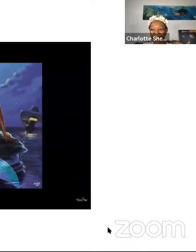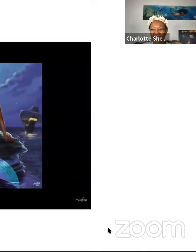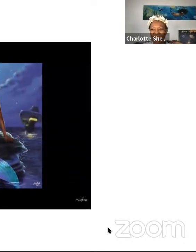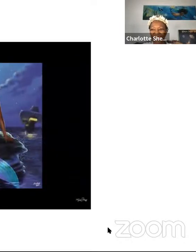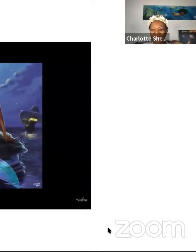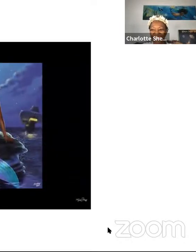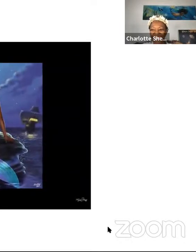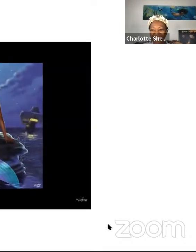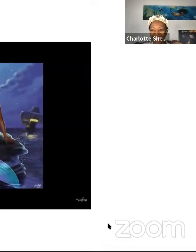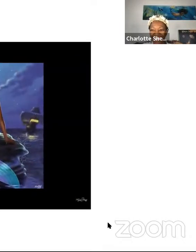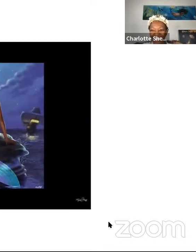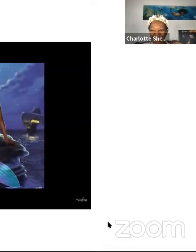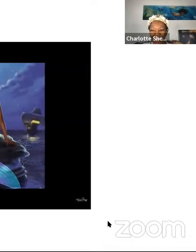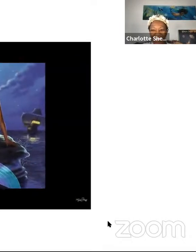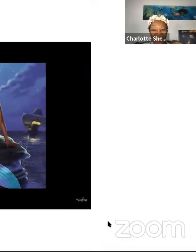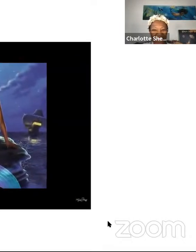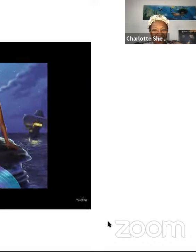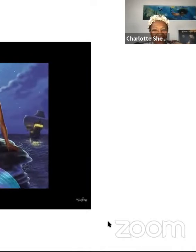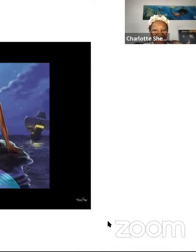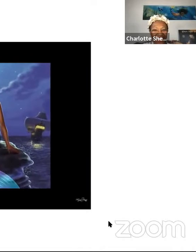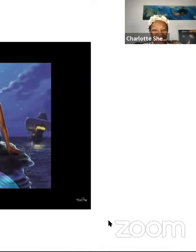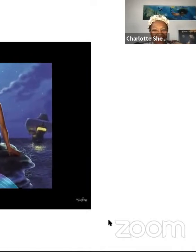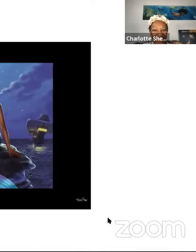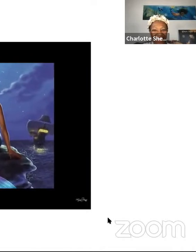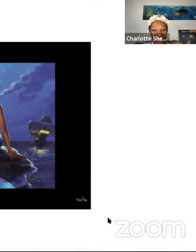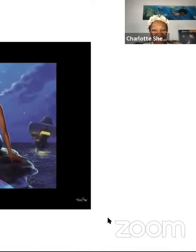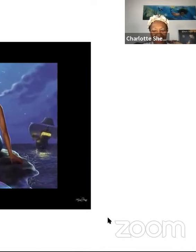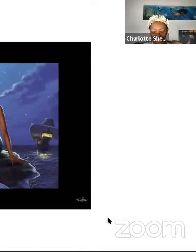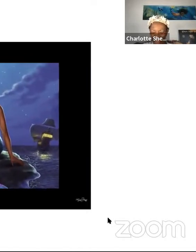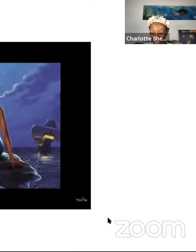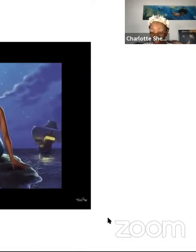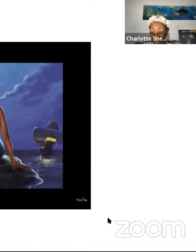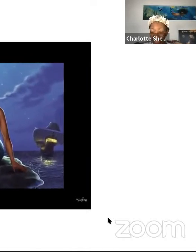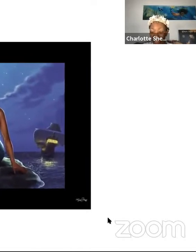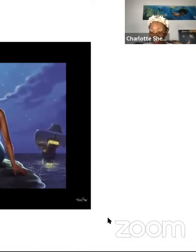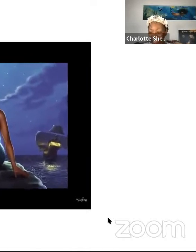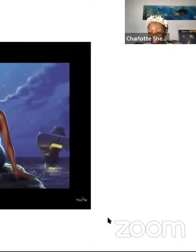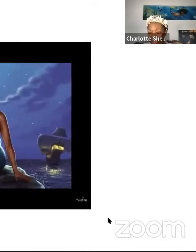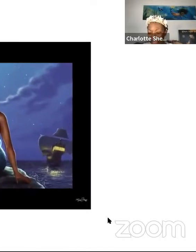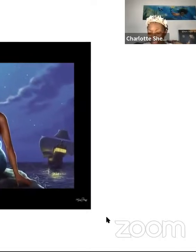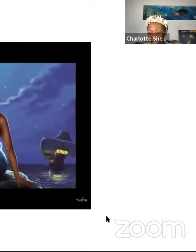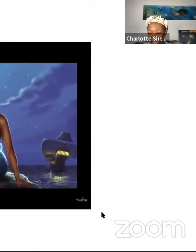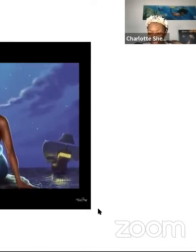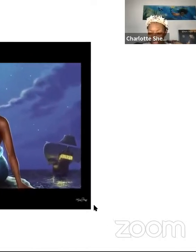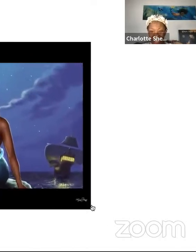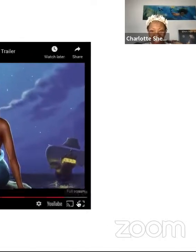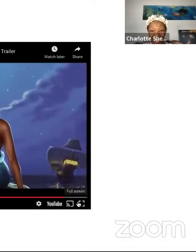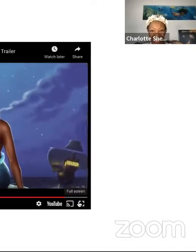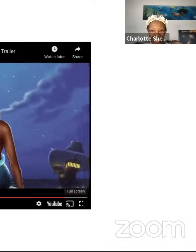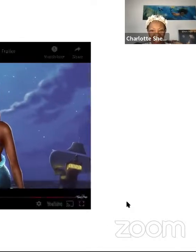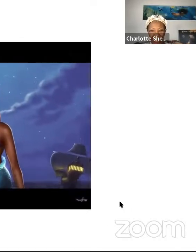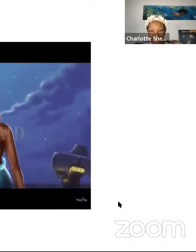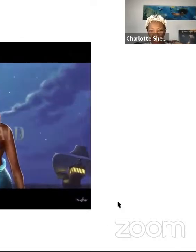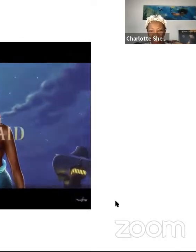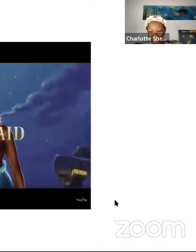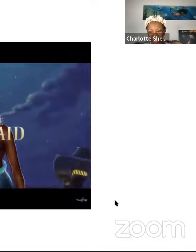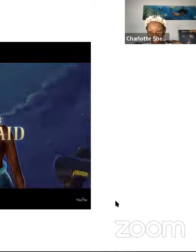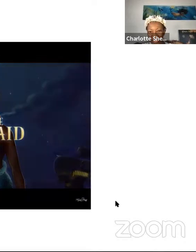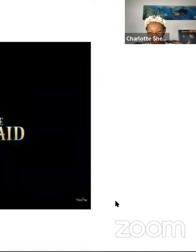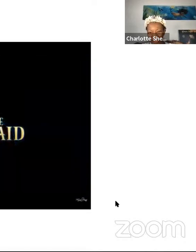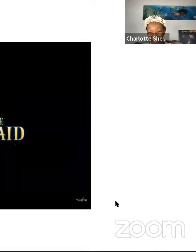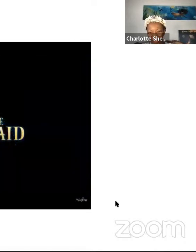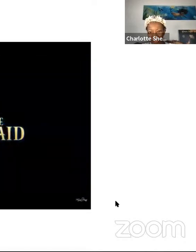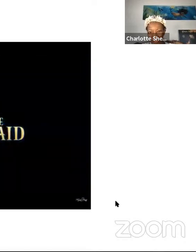She's going to be so nice for little girls to see that, for bright girls to see her in that role.